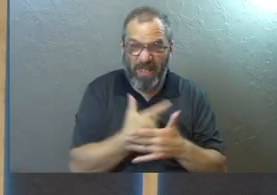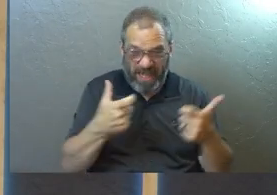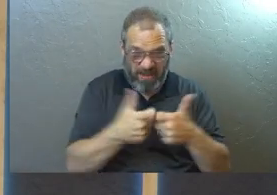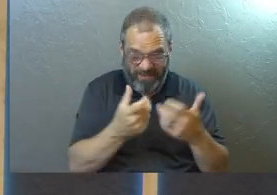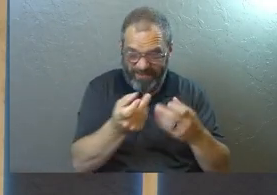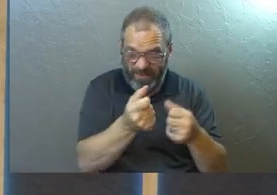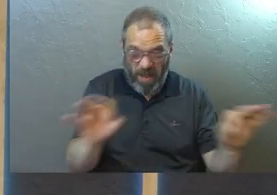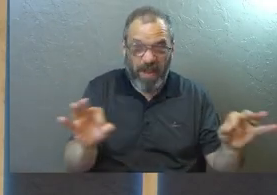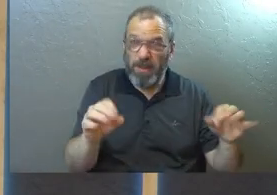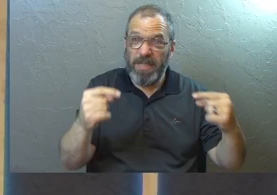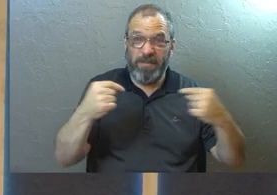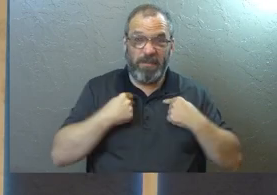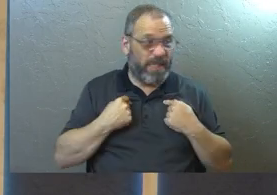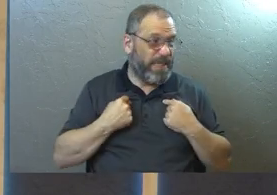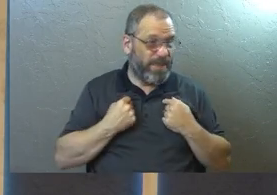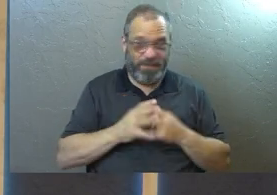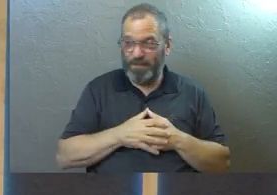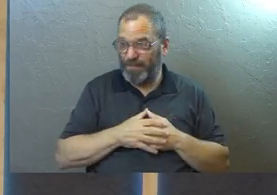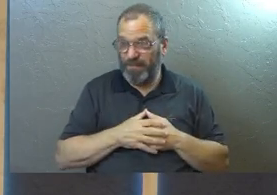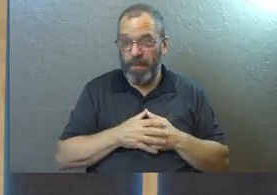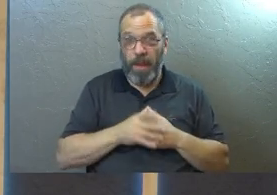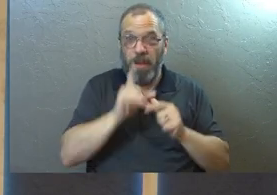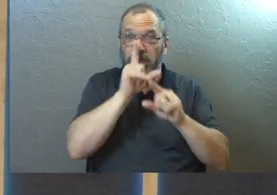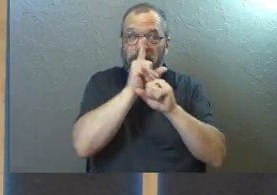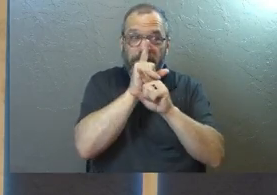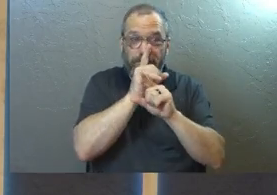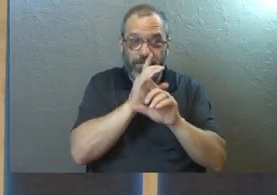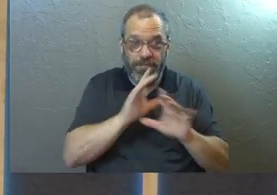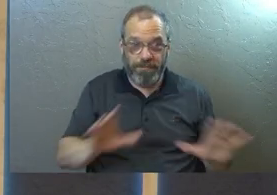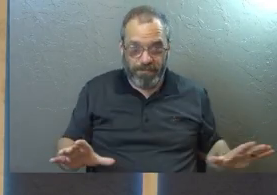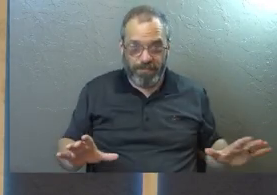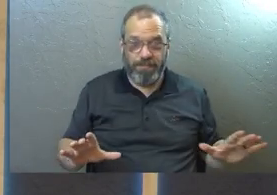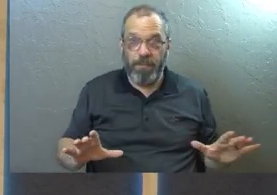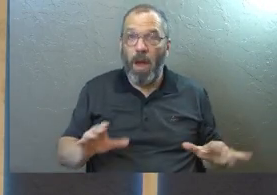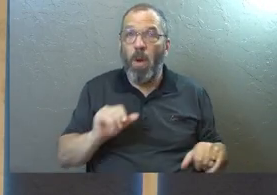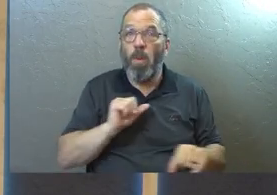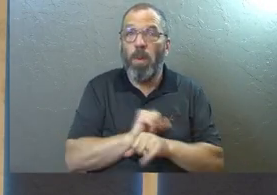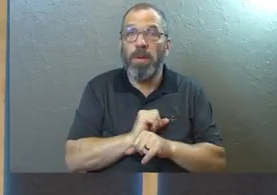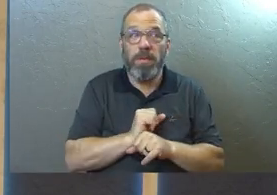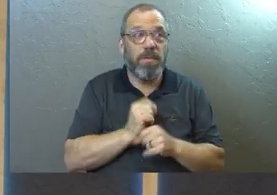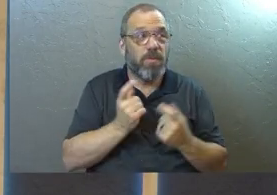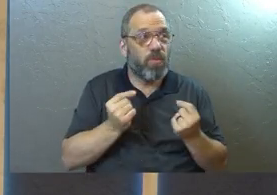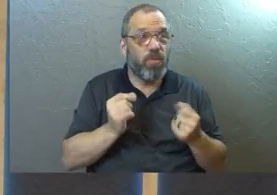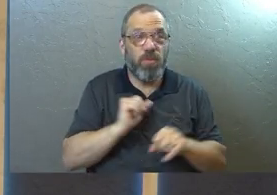But it was just me and total silence and no work to do.